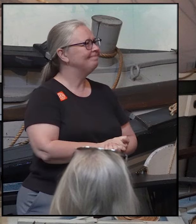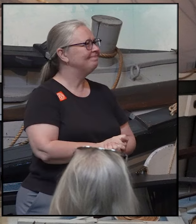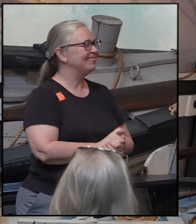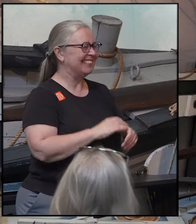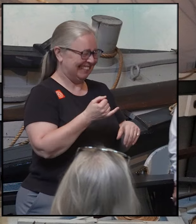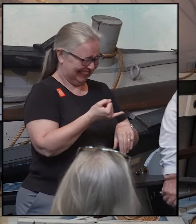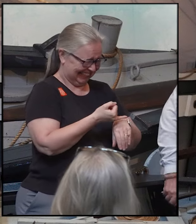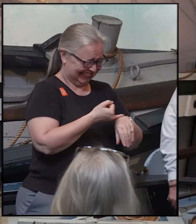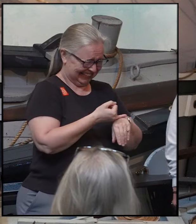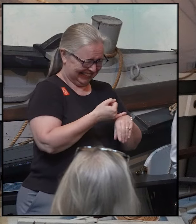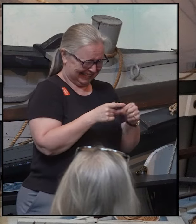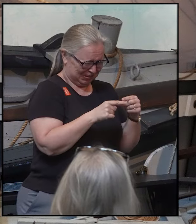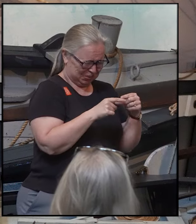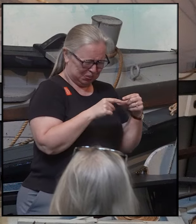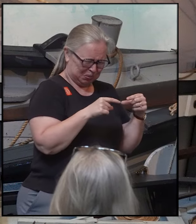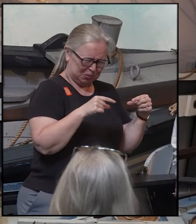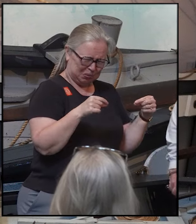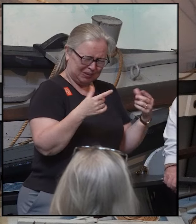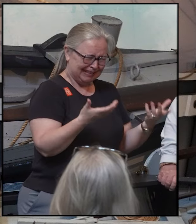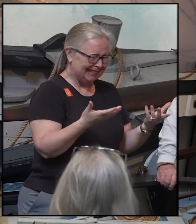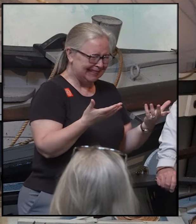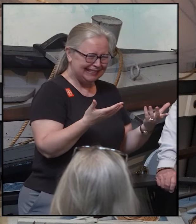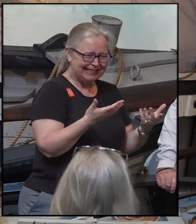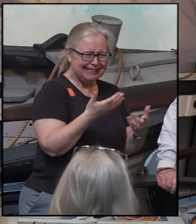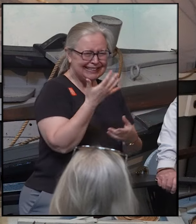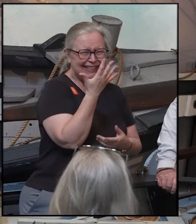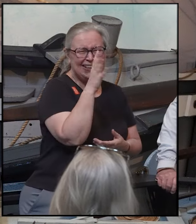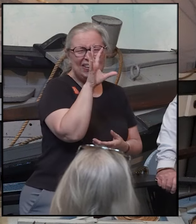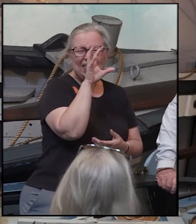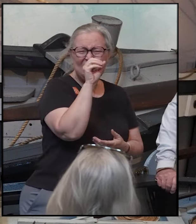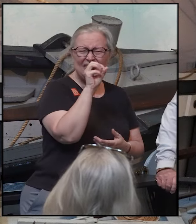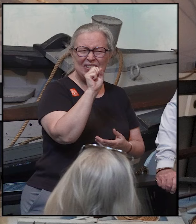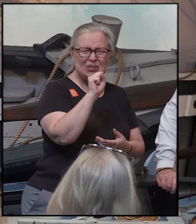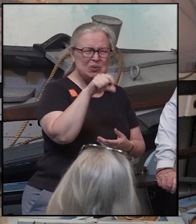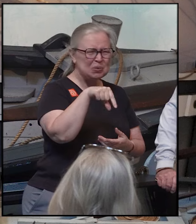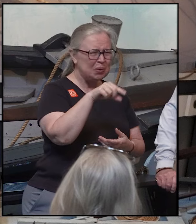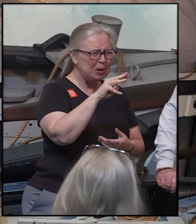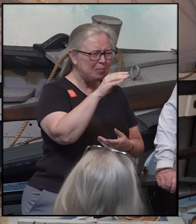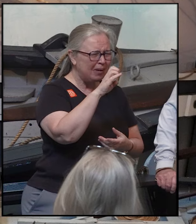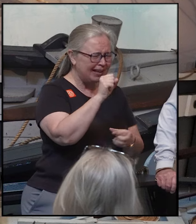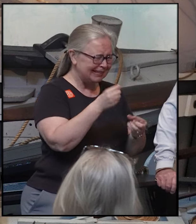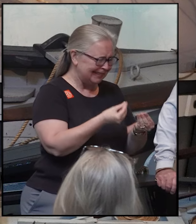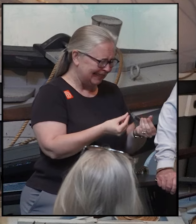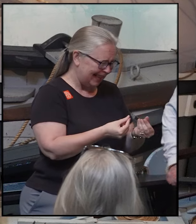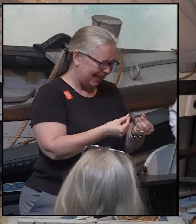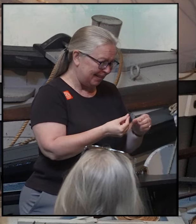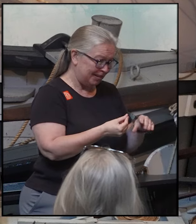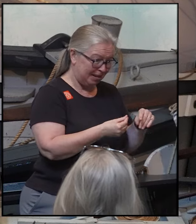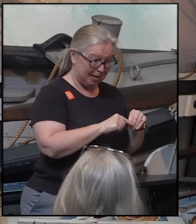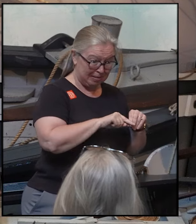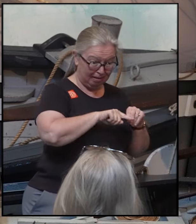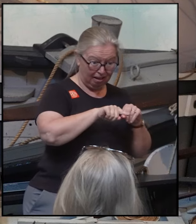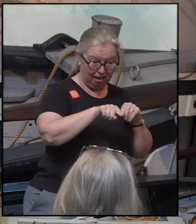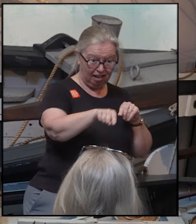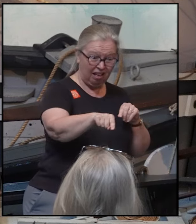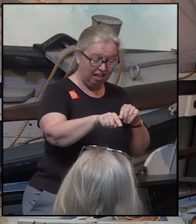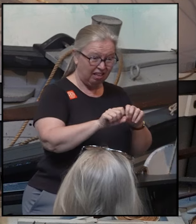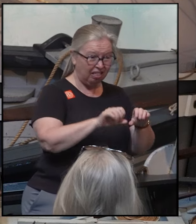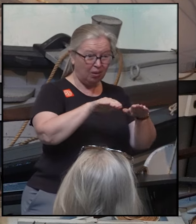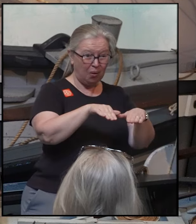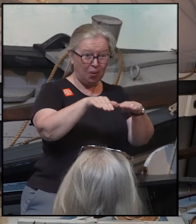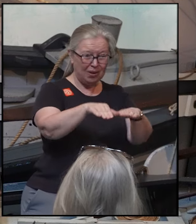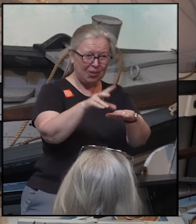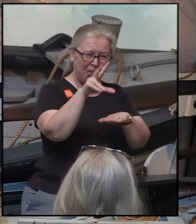little island that we're on, no more than 50 square miles of sand, 30 miles out to sea, for over